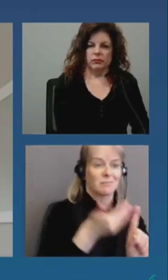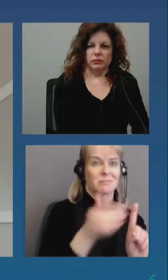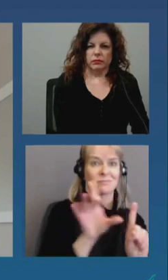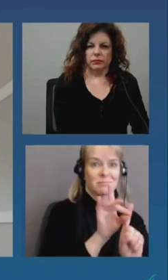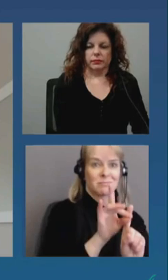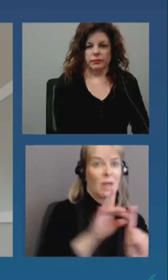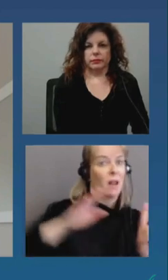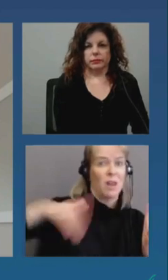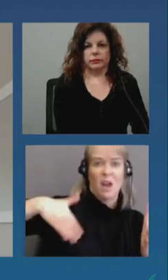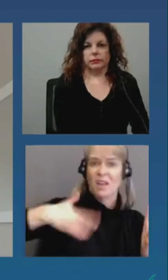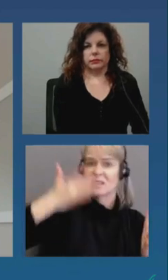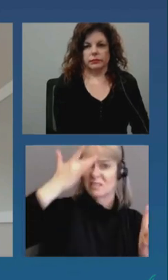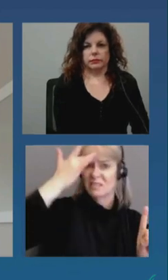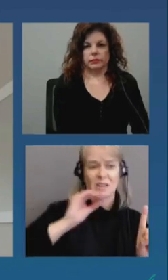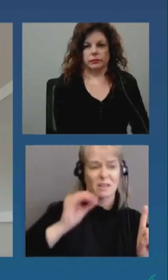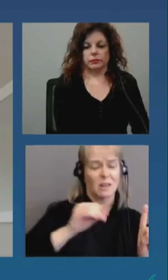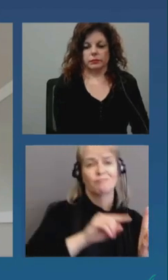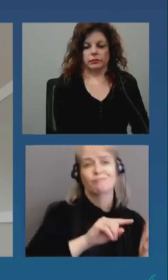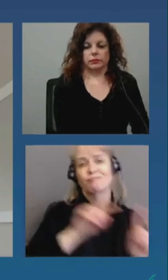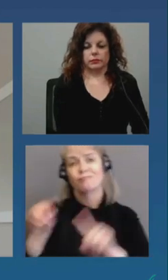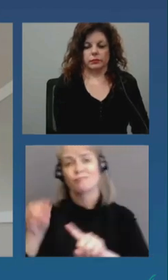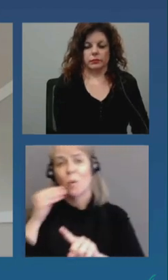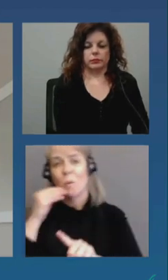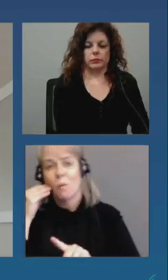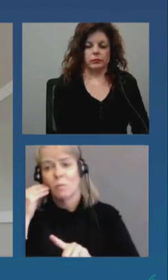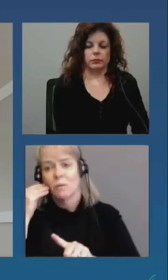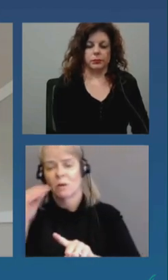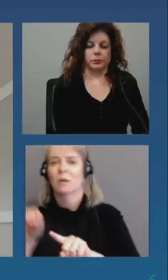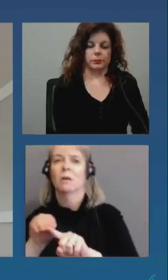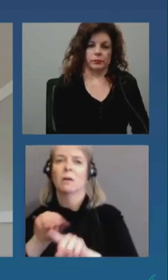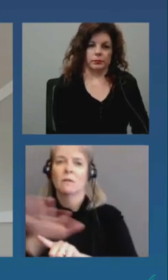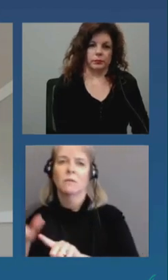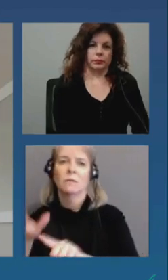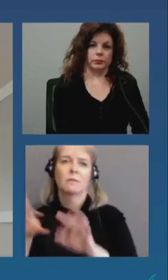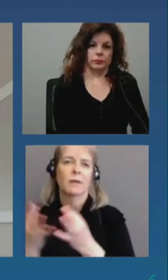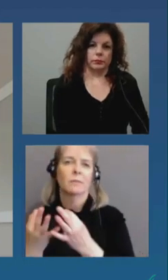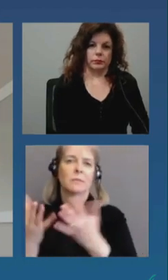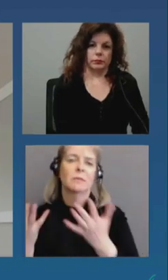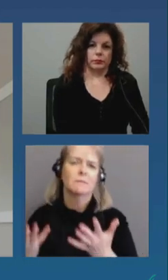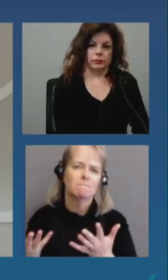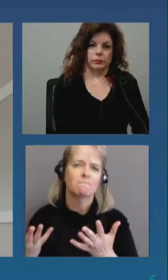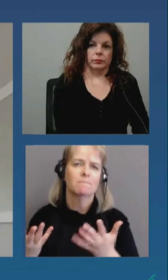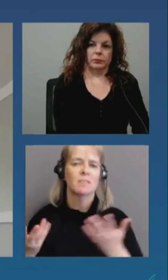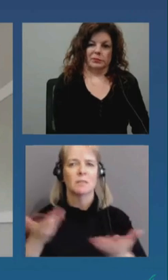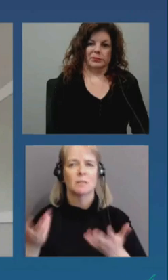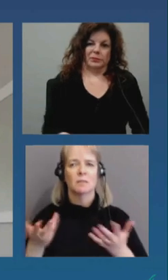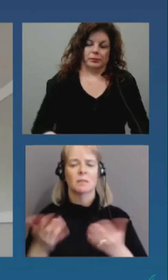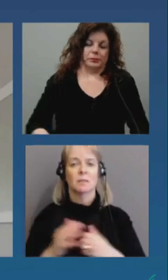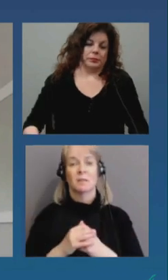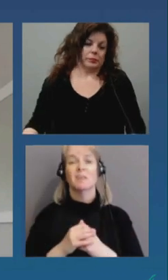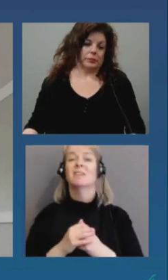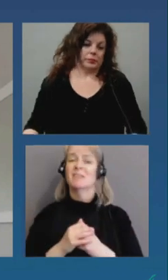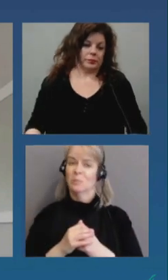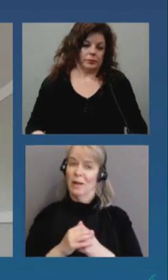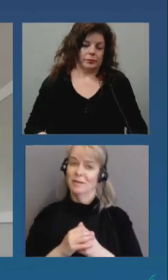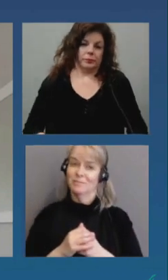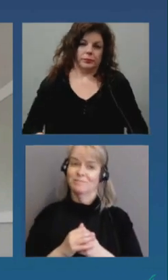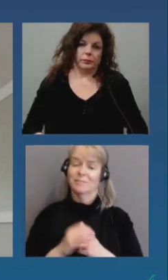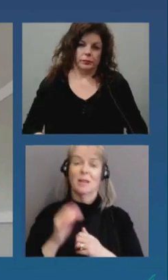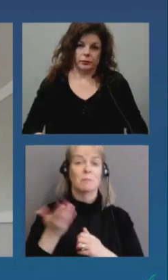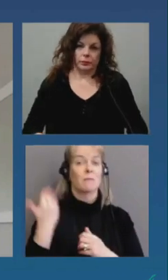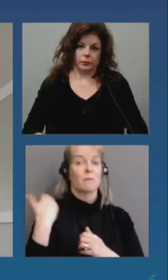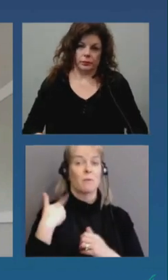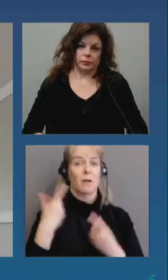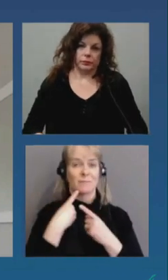right so when i refer to the the indicator that perhaps the variant is almost a hundred percent uh of that